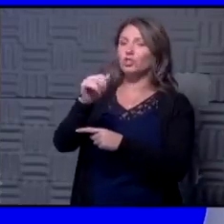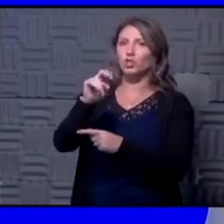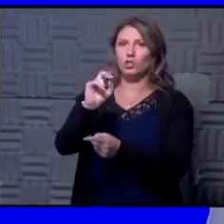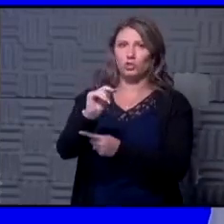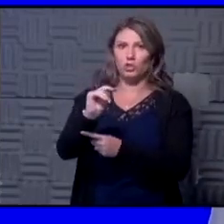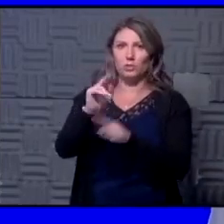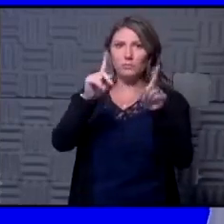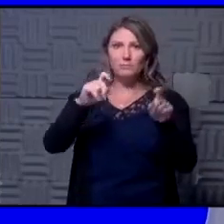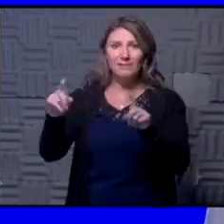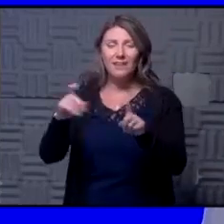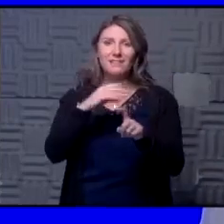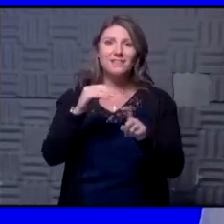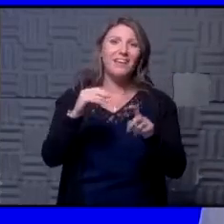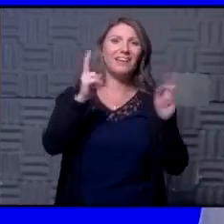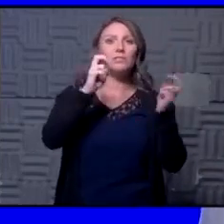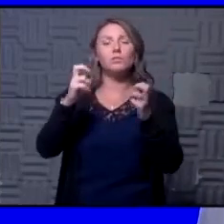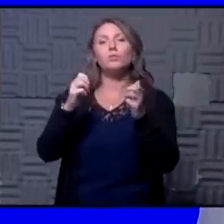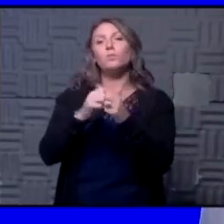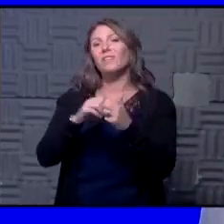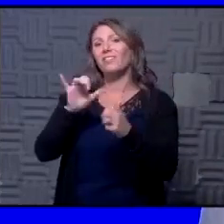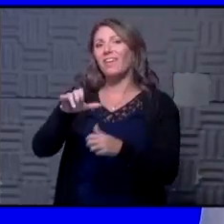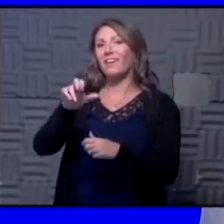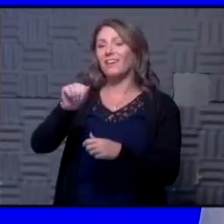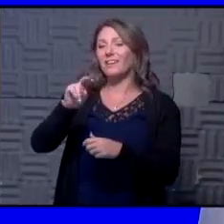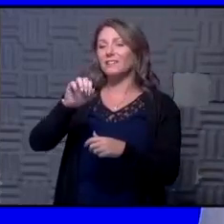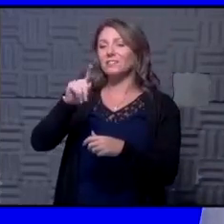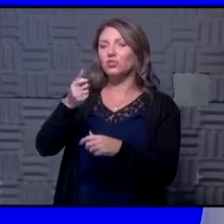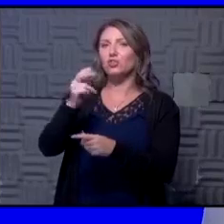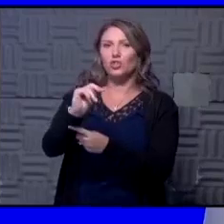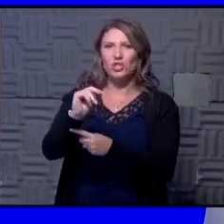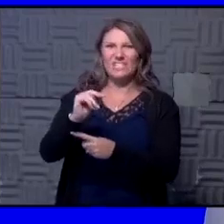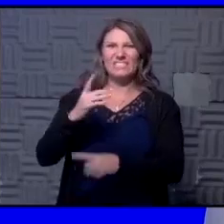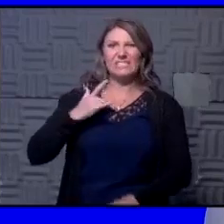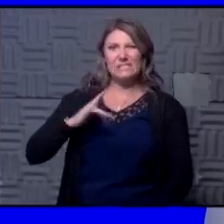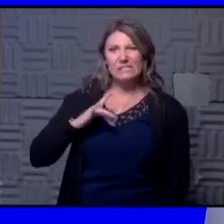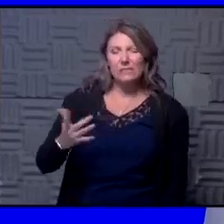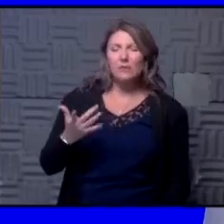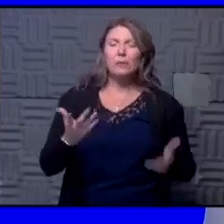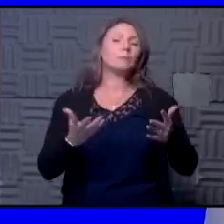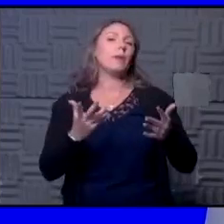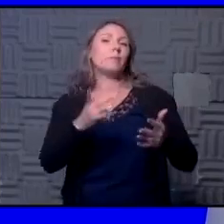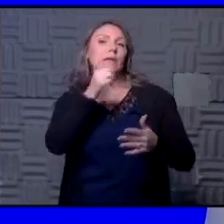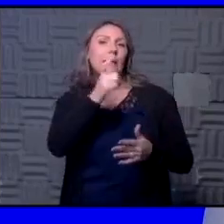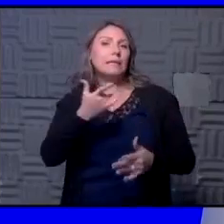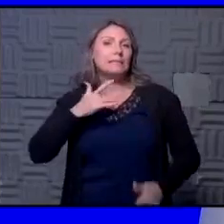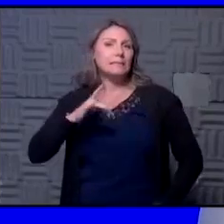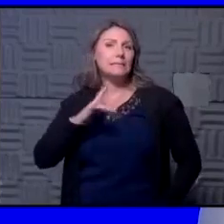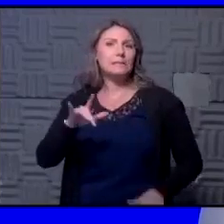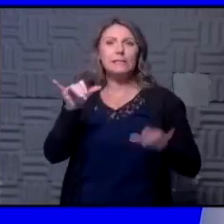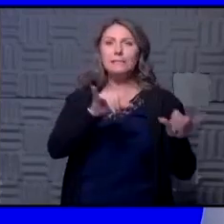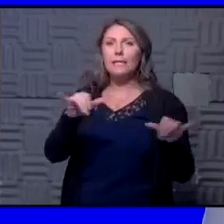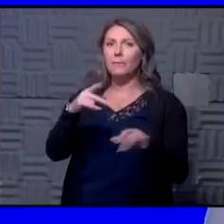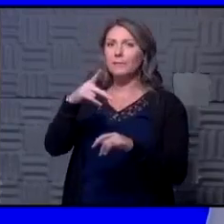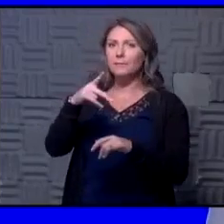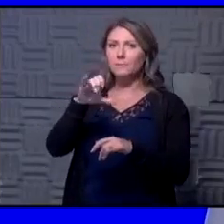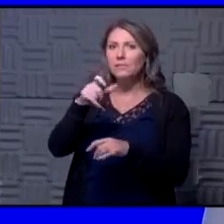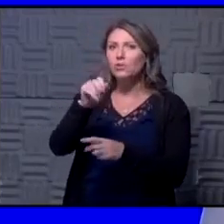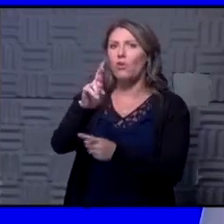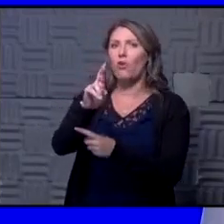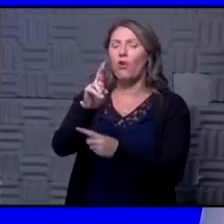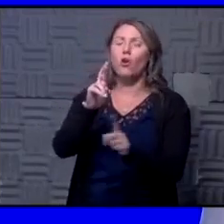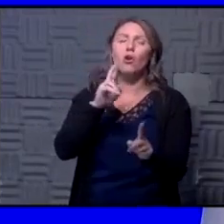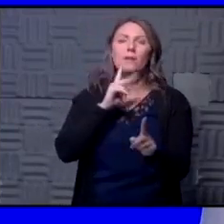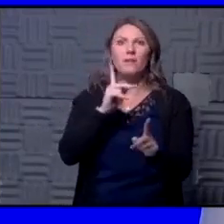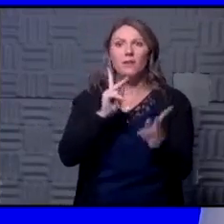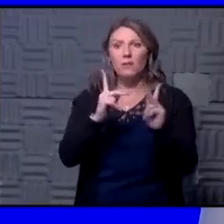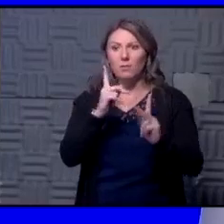there are issues with the antigen test sensitivity it may not be as sensitive as the PCR test and some people